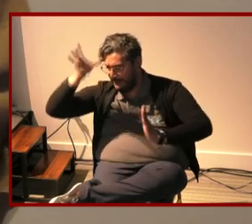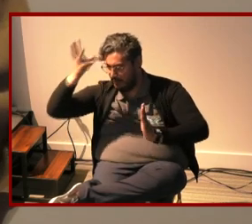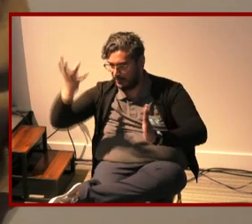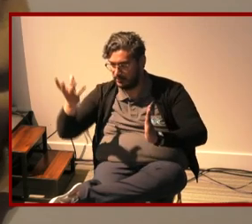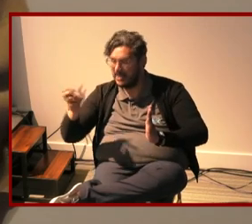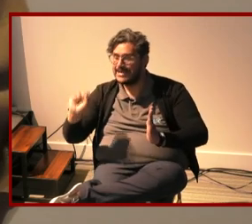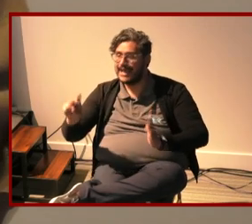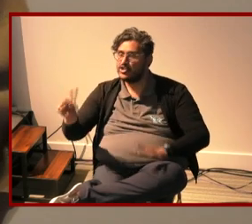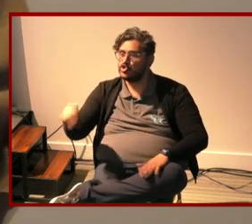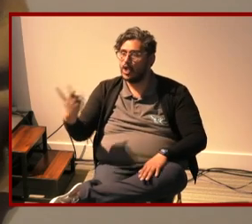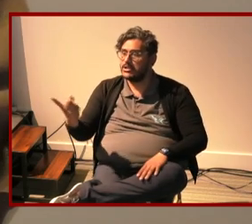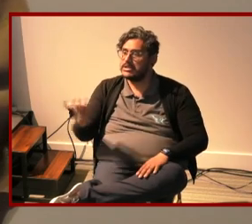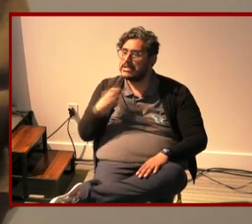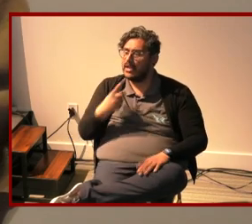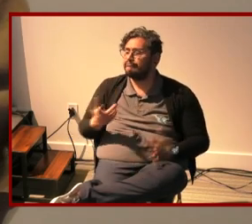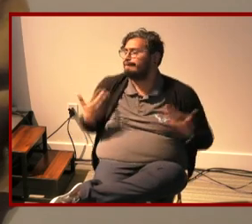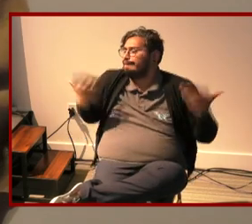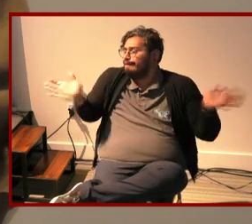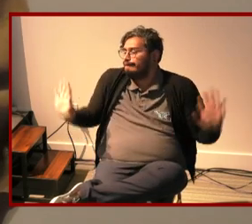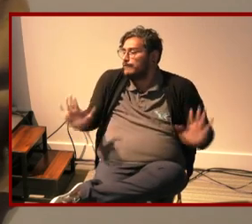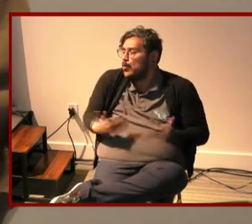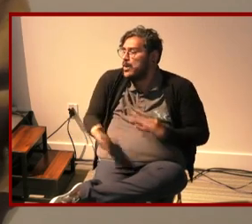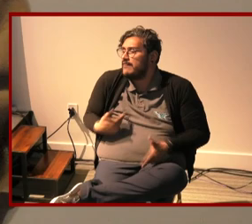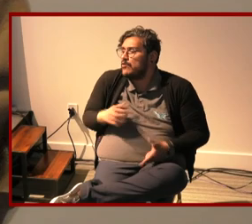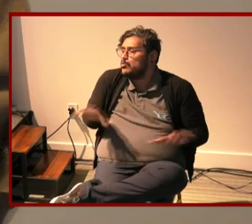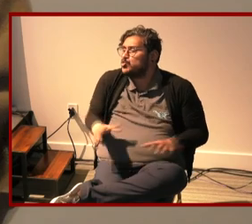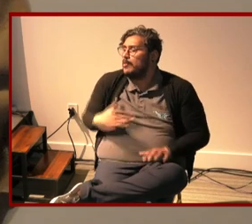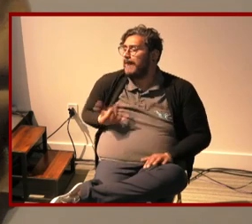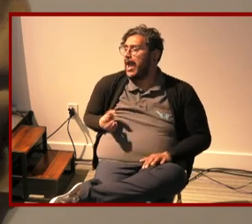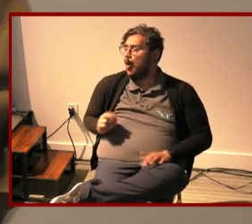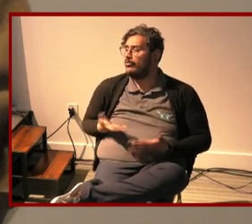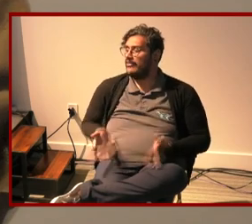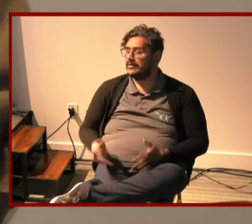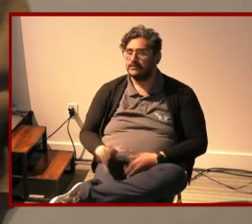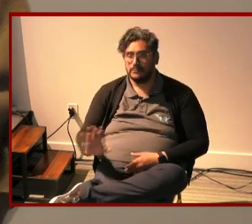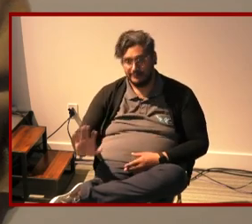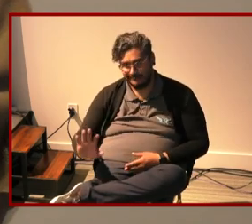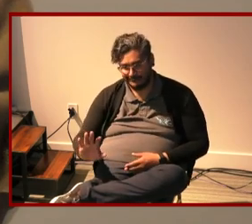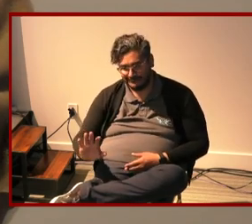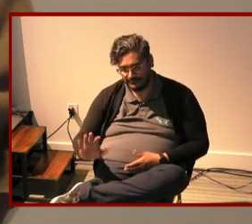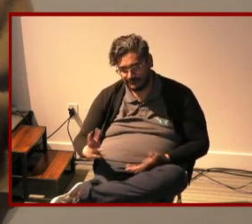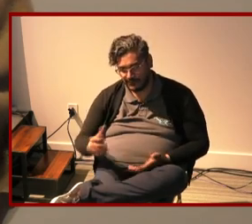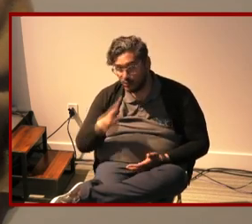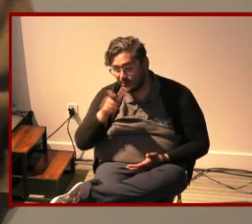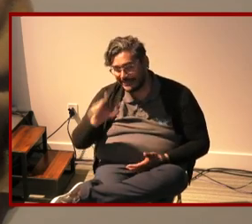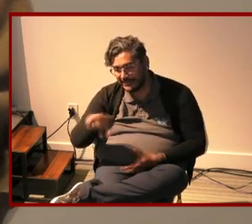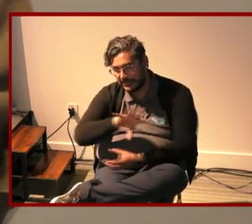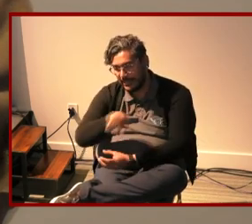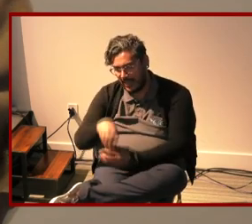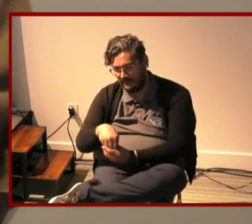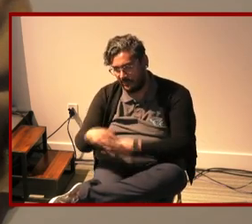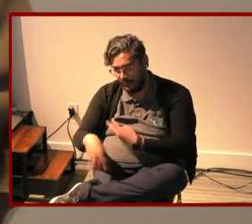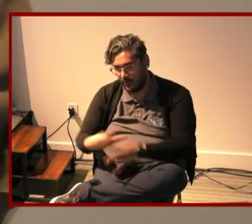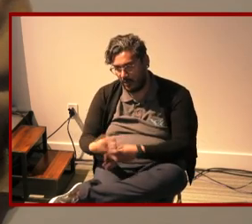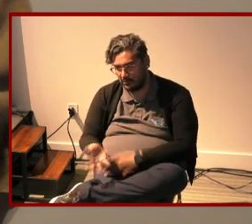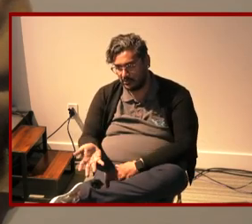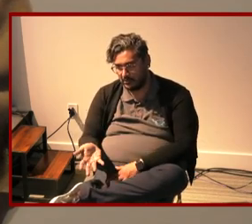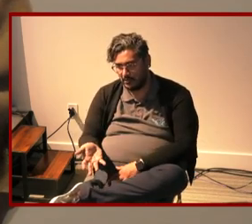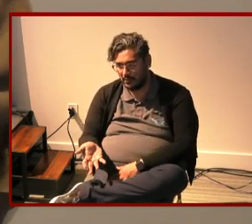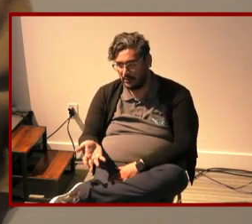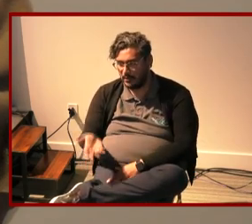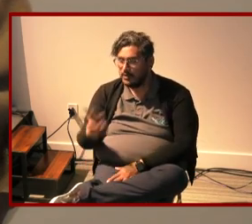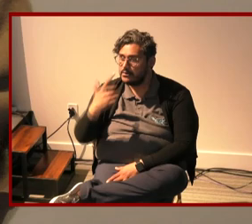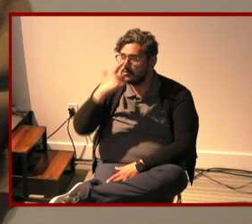chuck it all and be like whatever we'll do our own thing no we really need to live in the world what it would look like